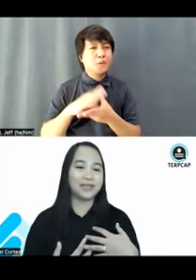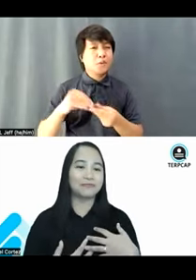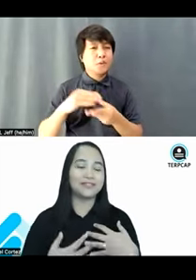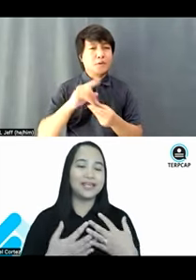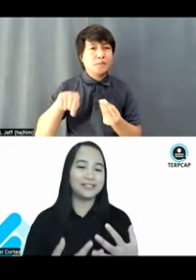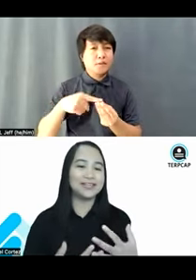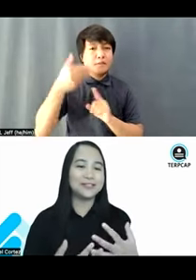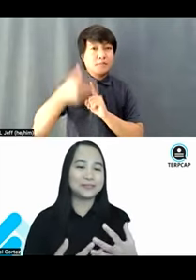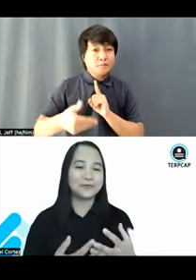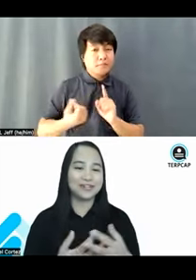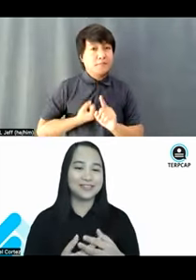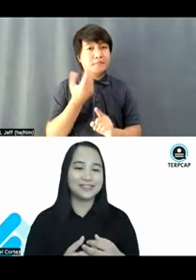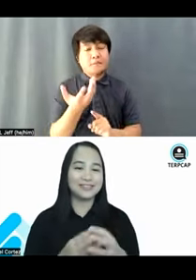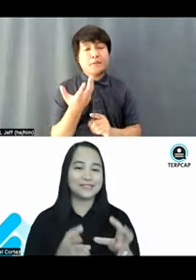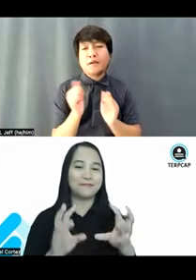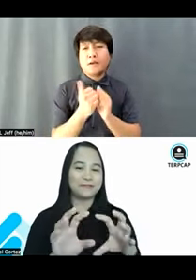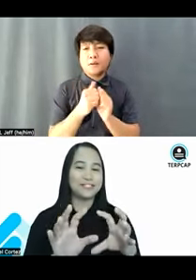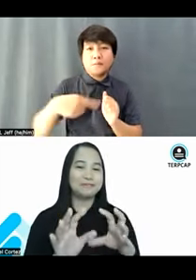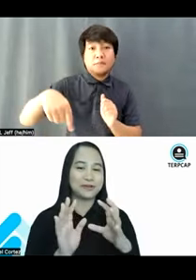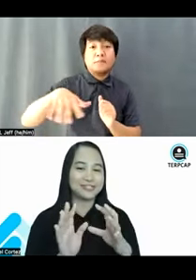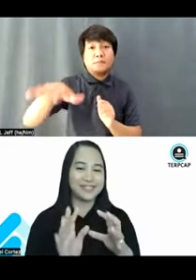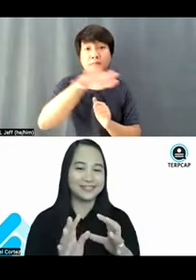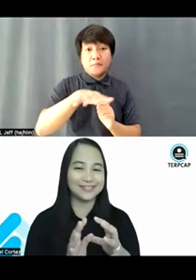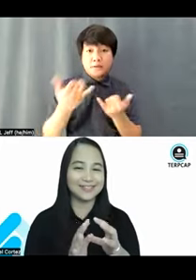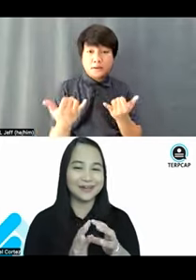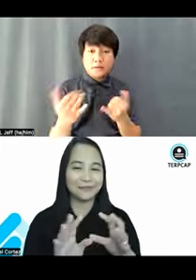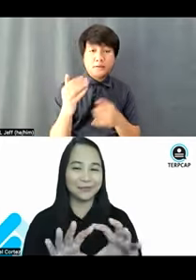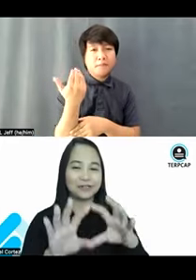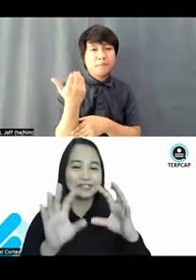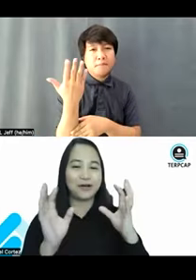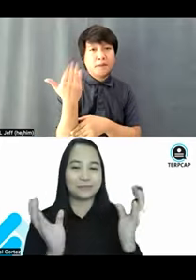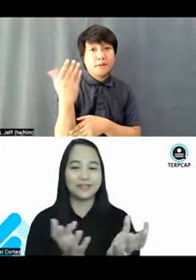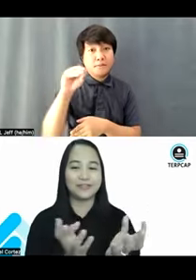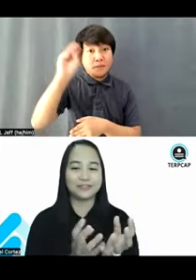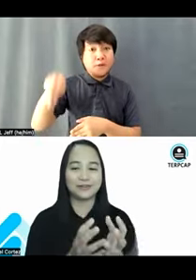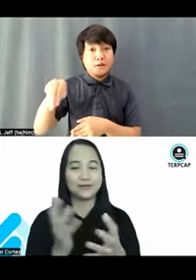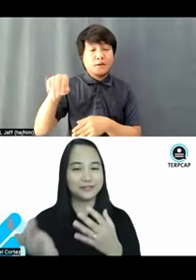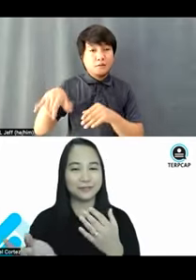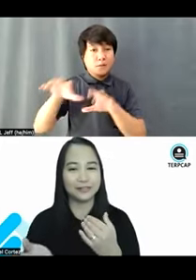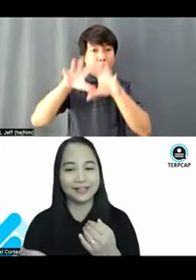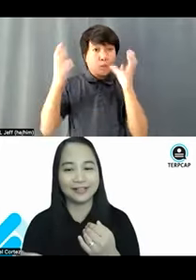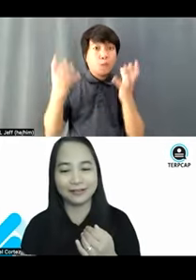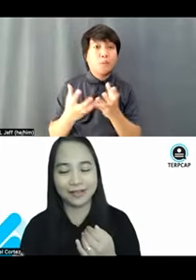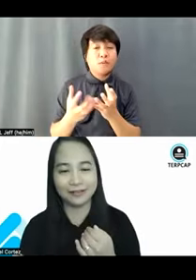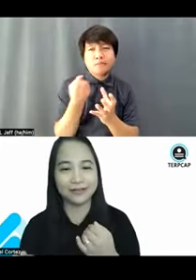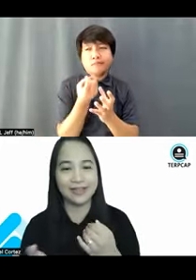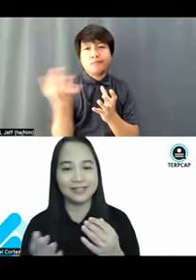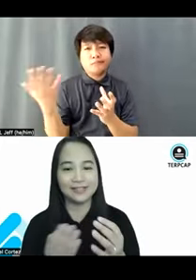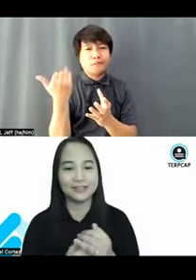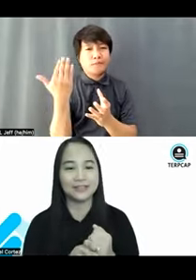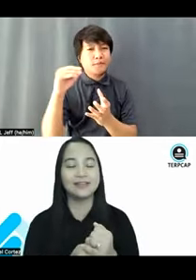I can relate towards this 15% of the world's population. According to the World Health